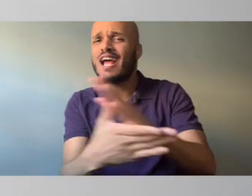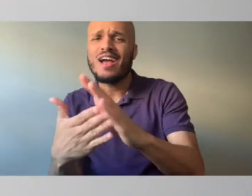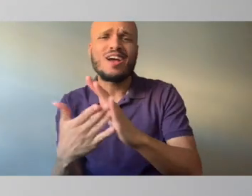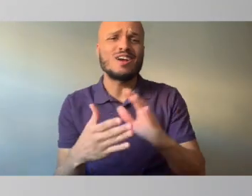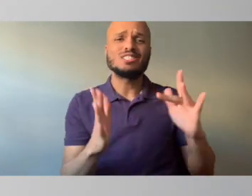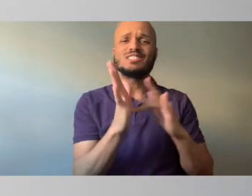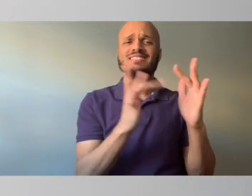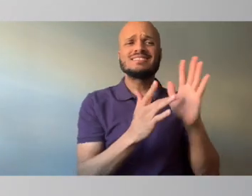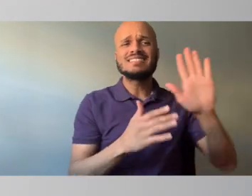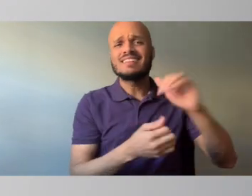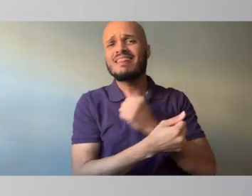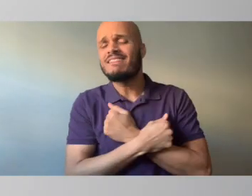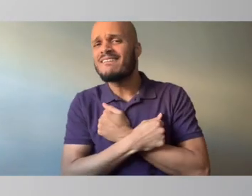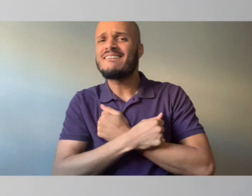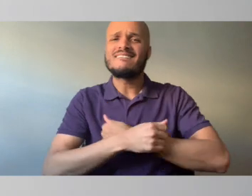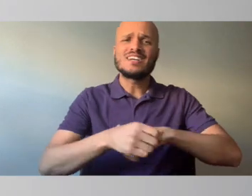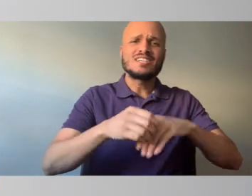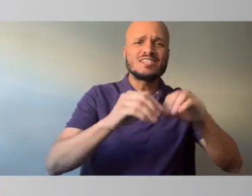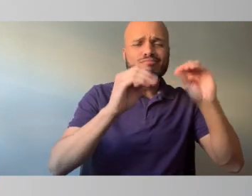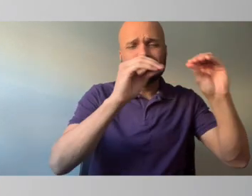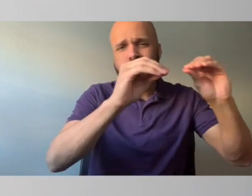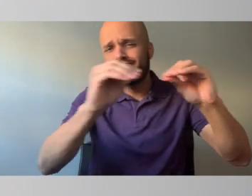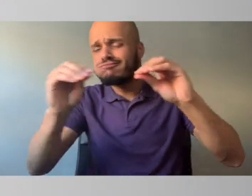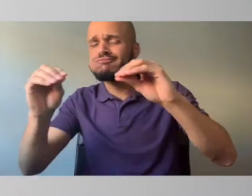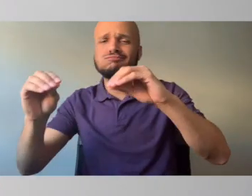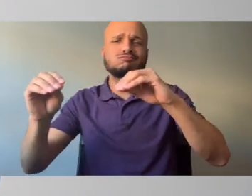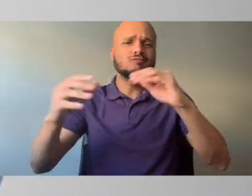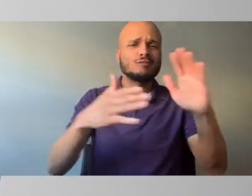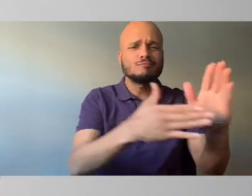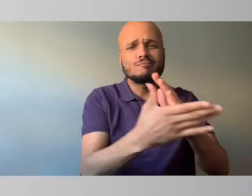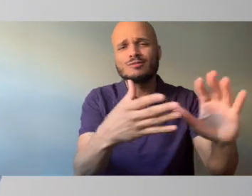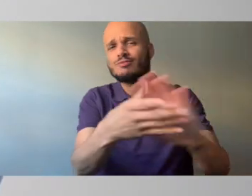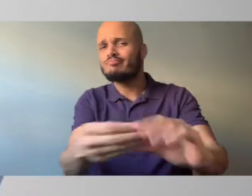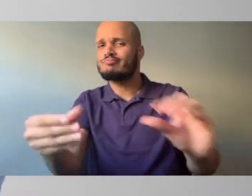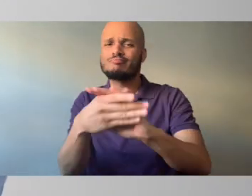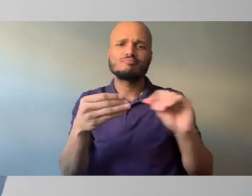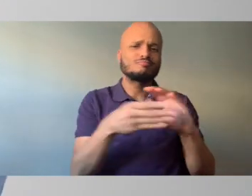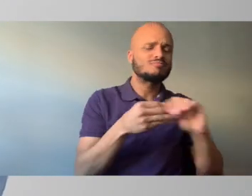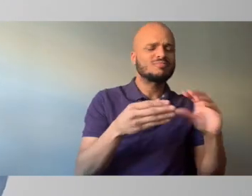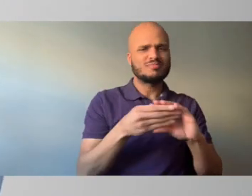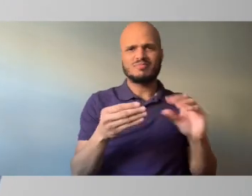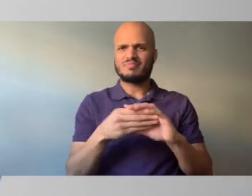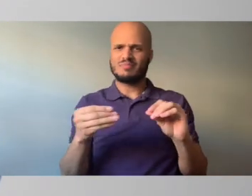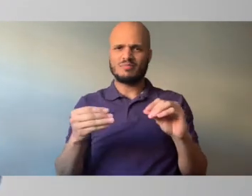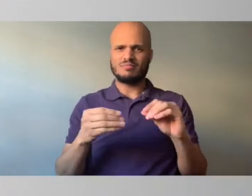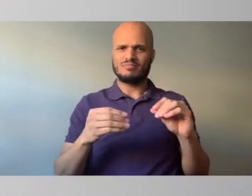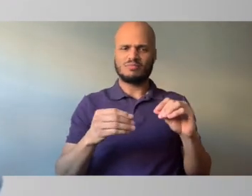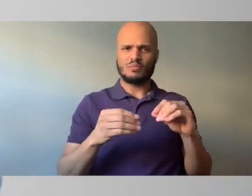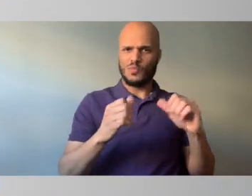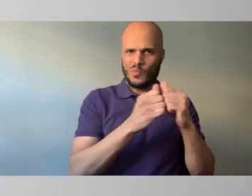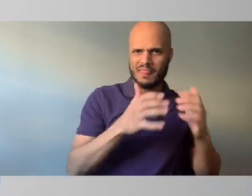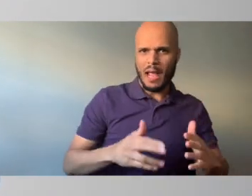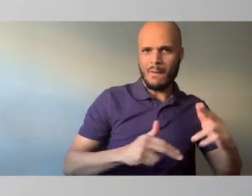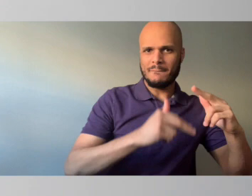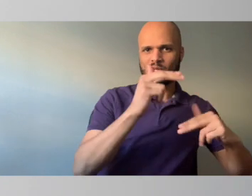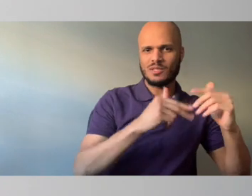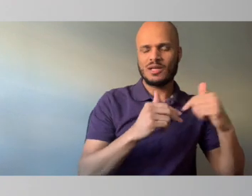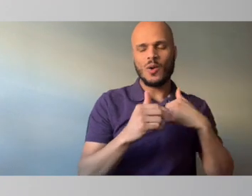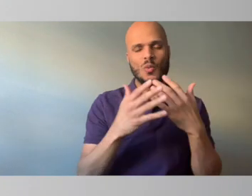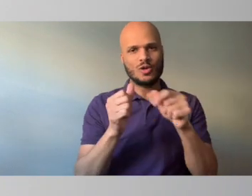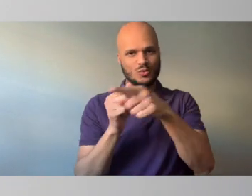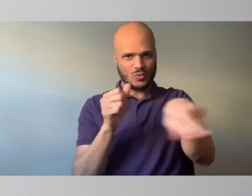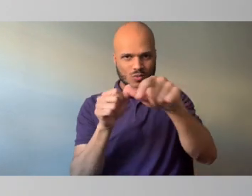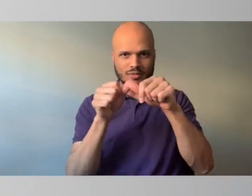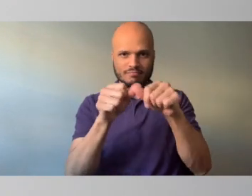of Jesus, disciple others, evangelize and fellowship even without a building. So I want you to just remain